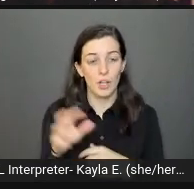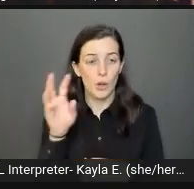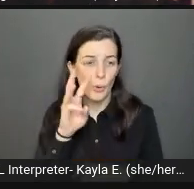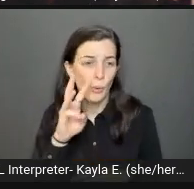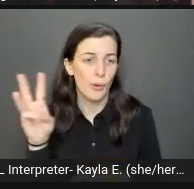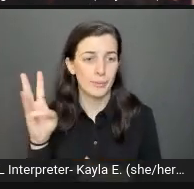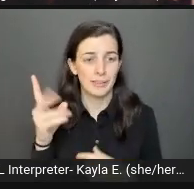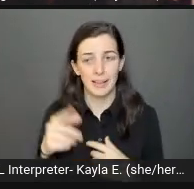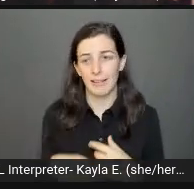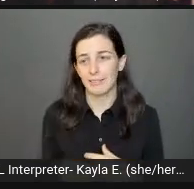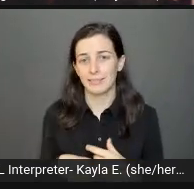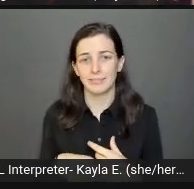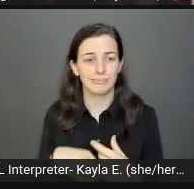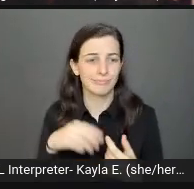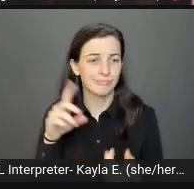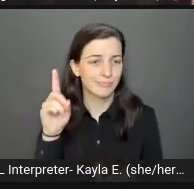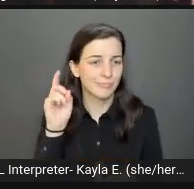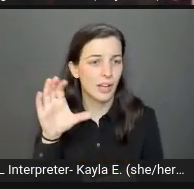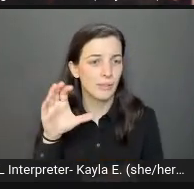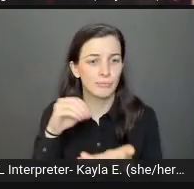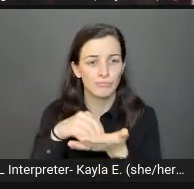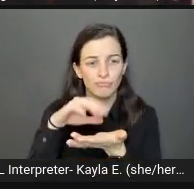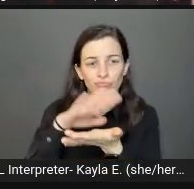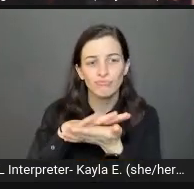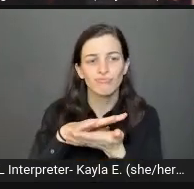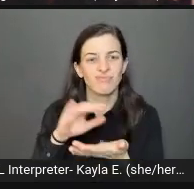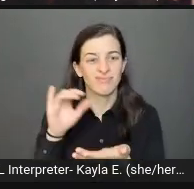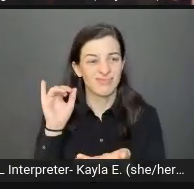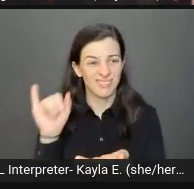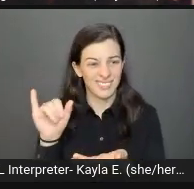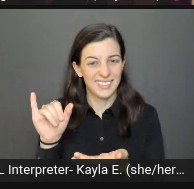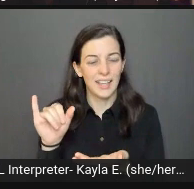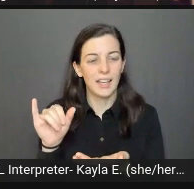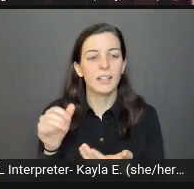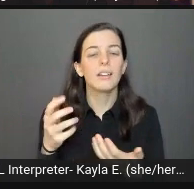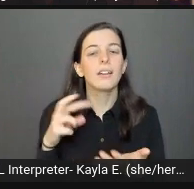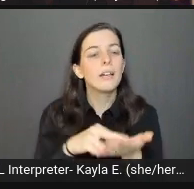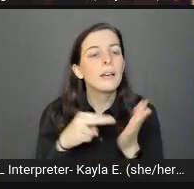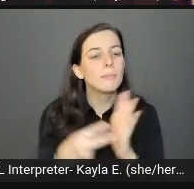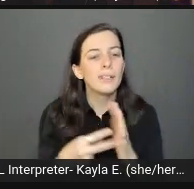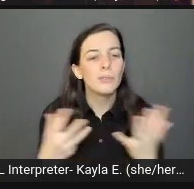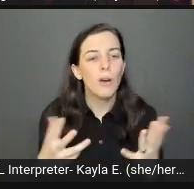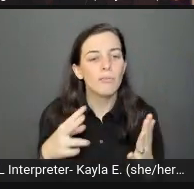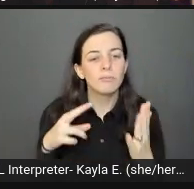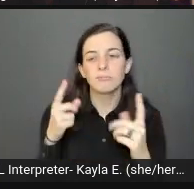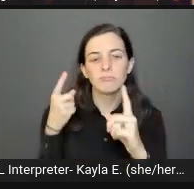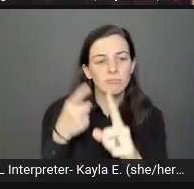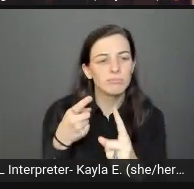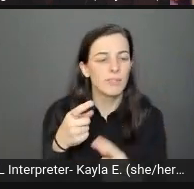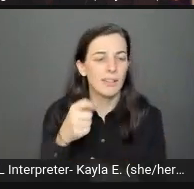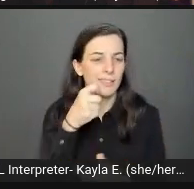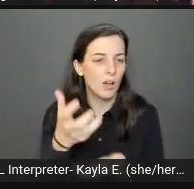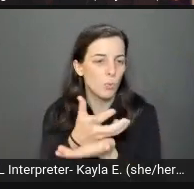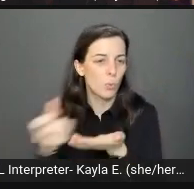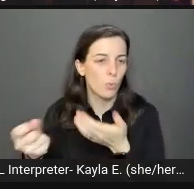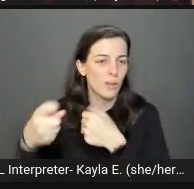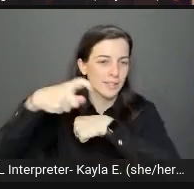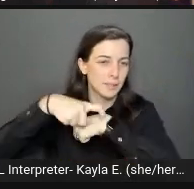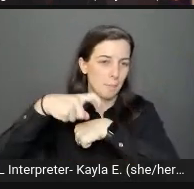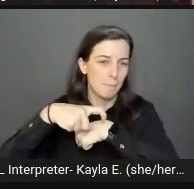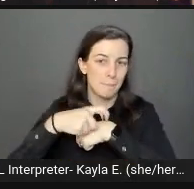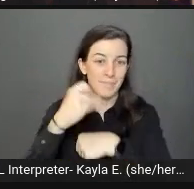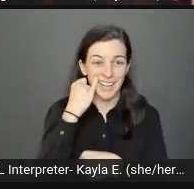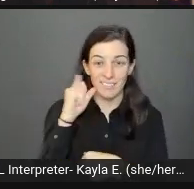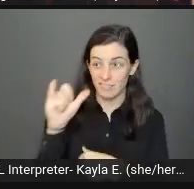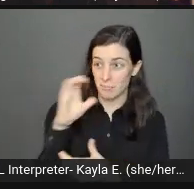slides, is to not waste a screen reader's time with superfluous image or graphics because that isn't relevant